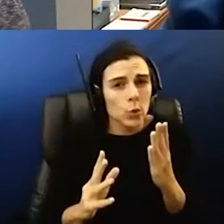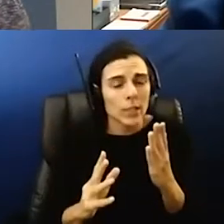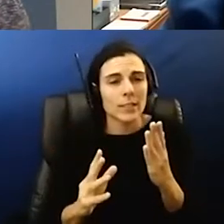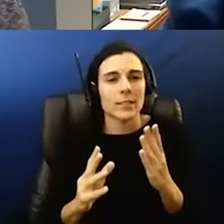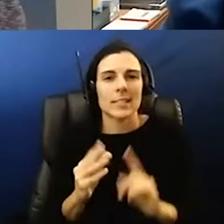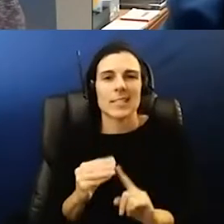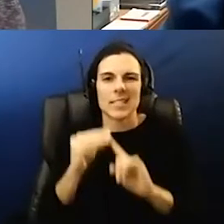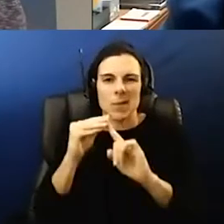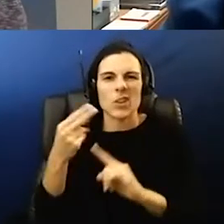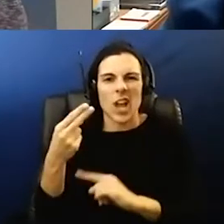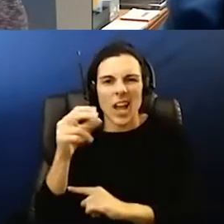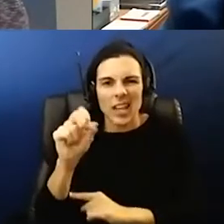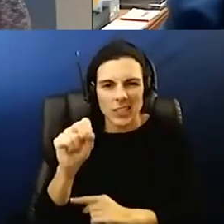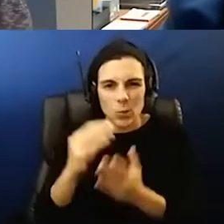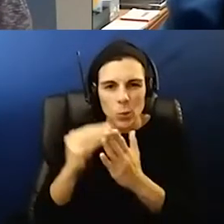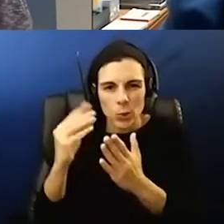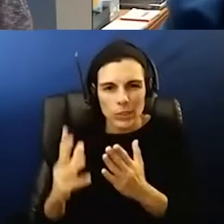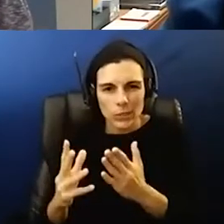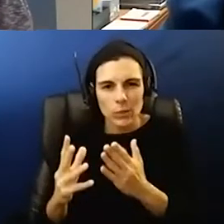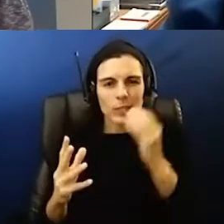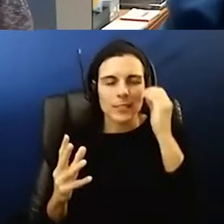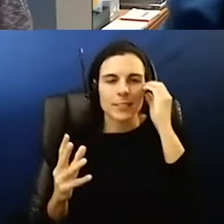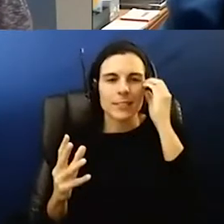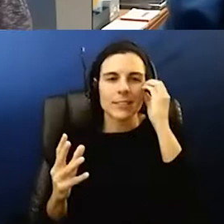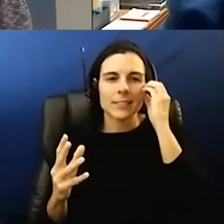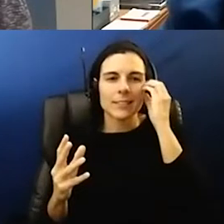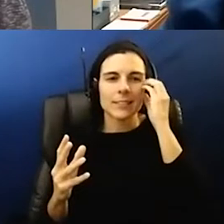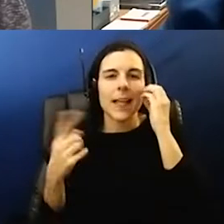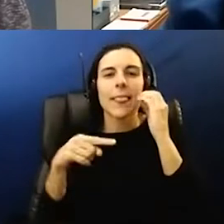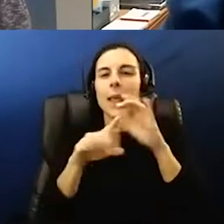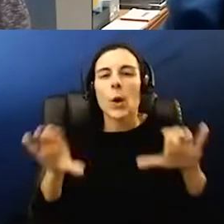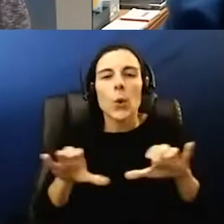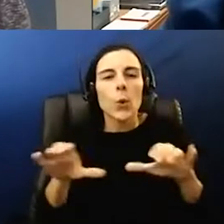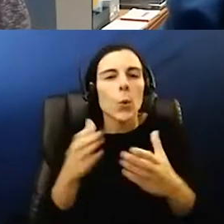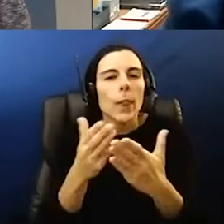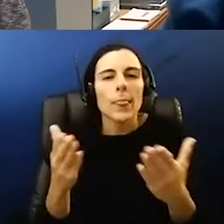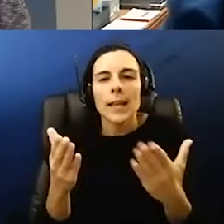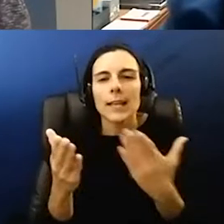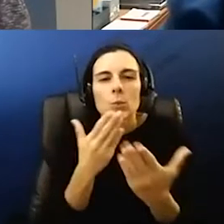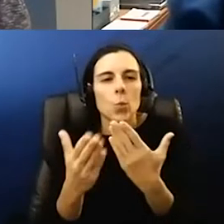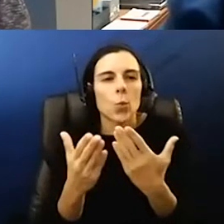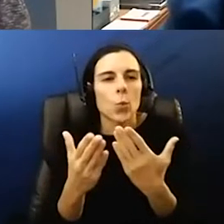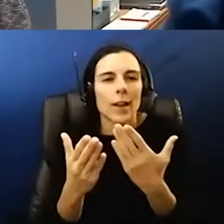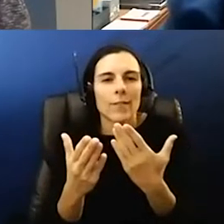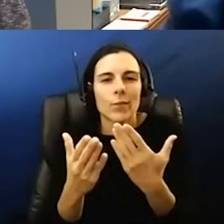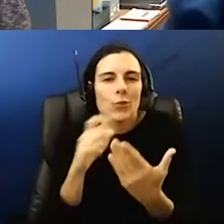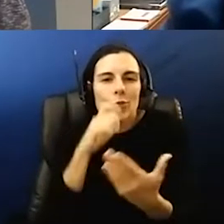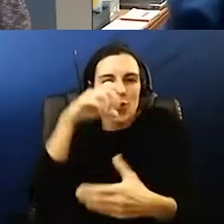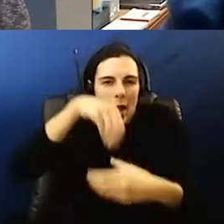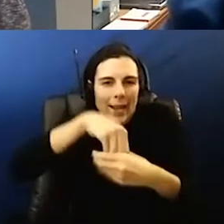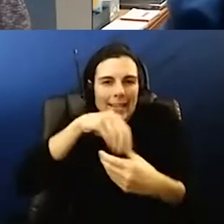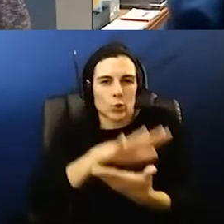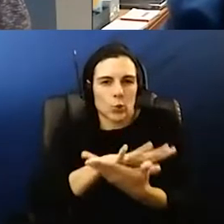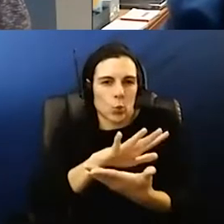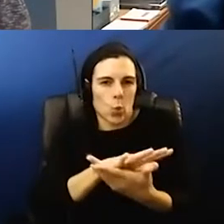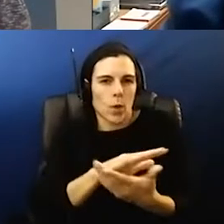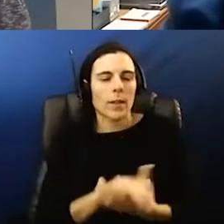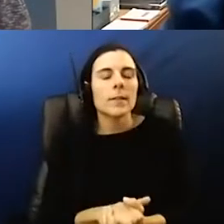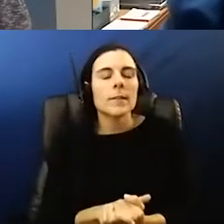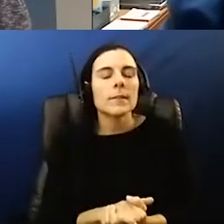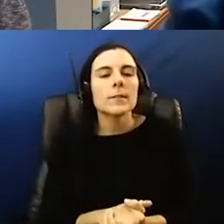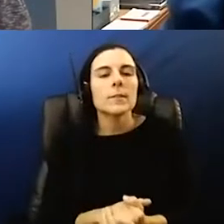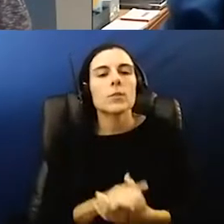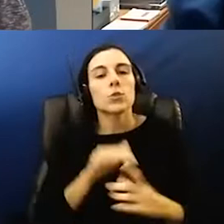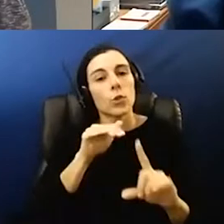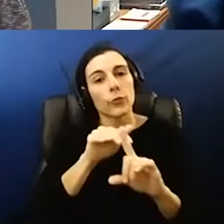high school students who are um doing things uh when they're not in school so just to remind